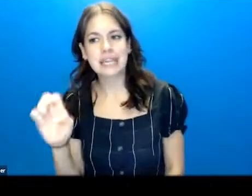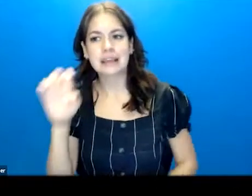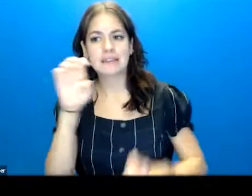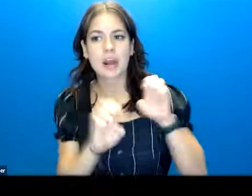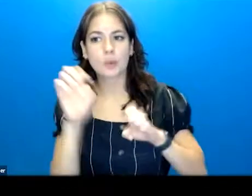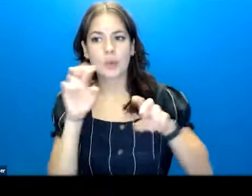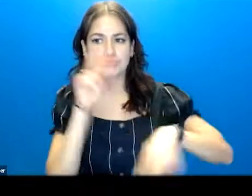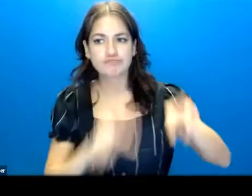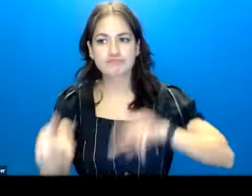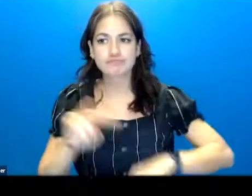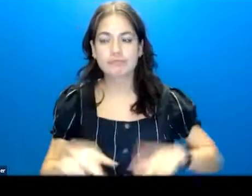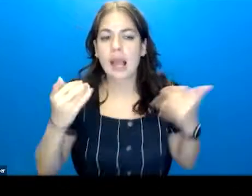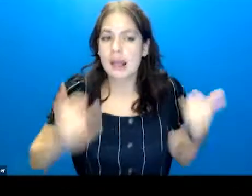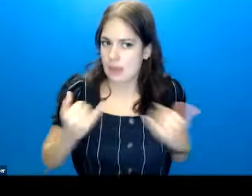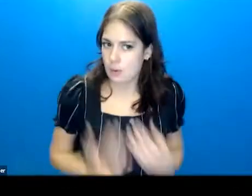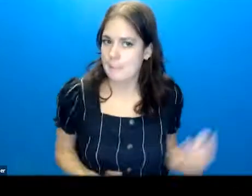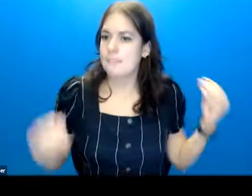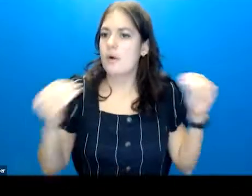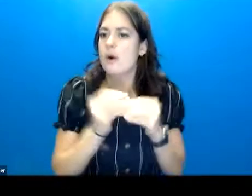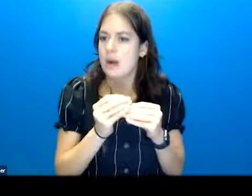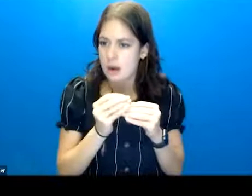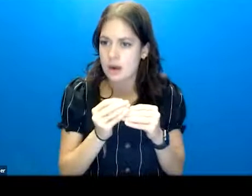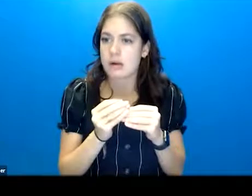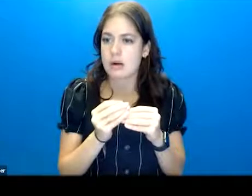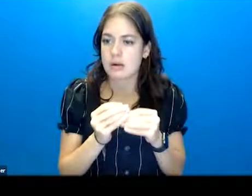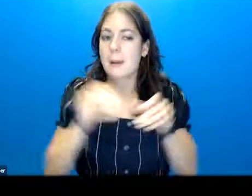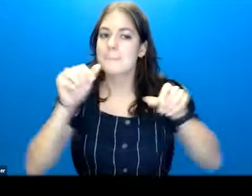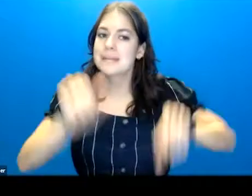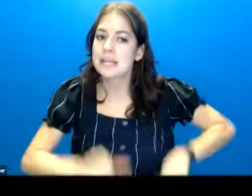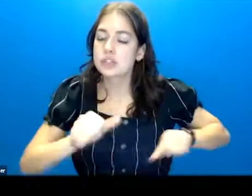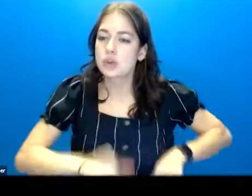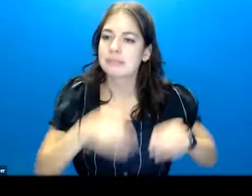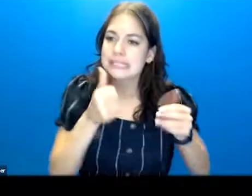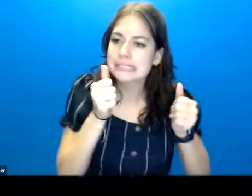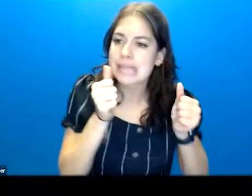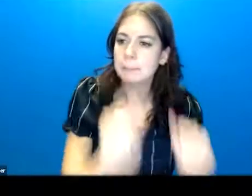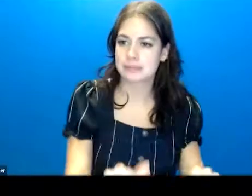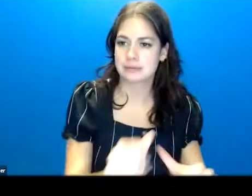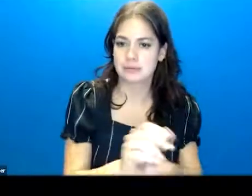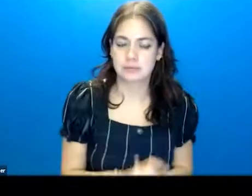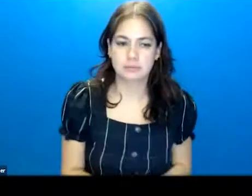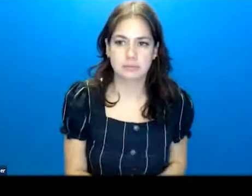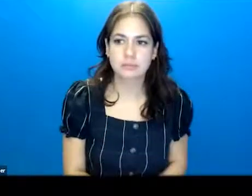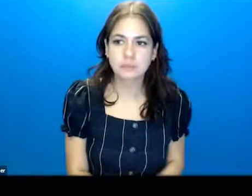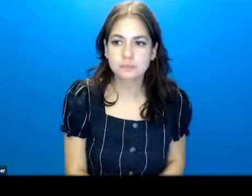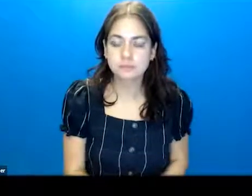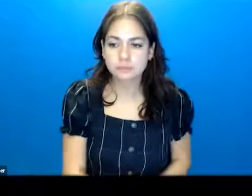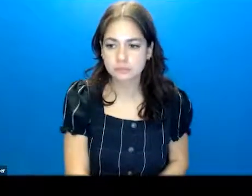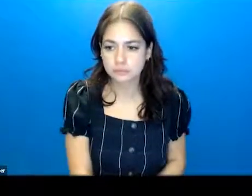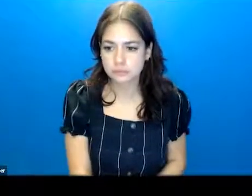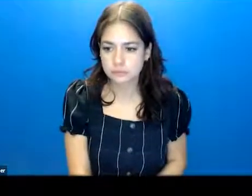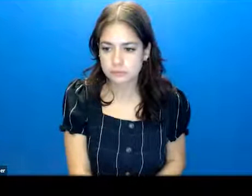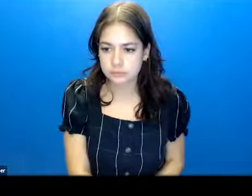Now we'll come a little bit more proximal to a potential attempt. These are more recent events or